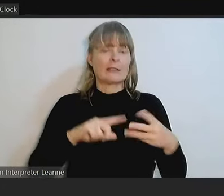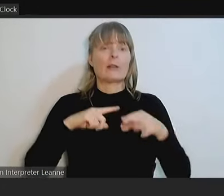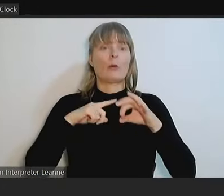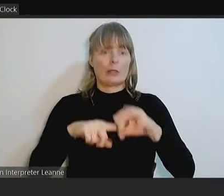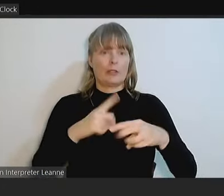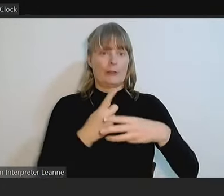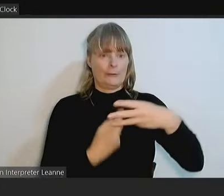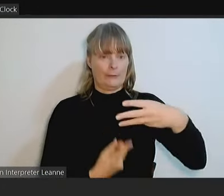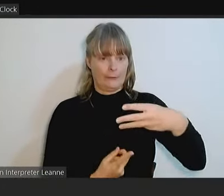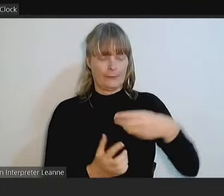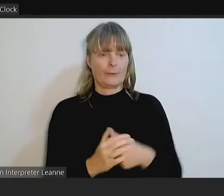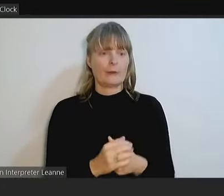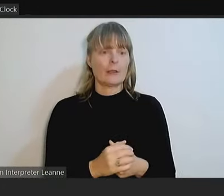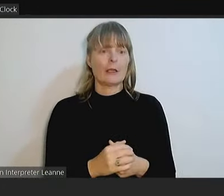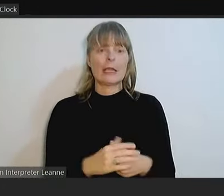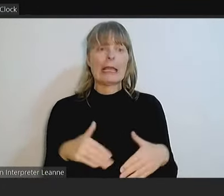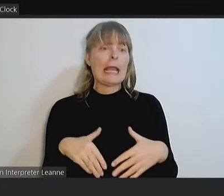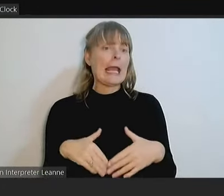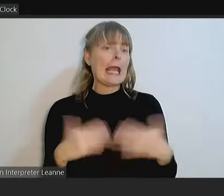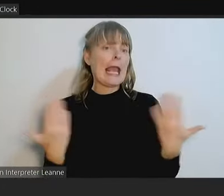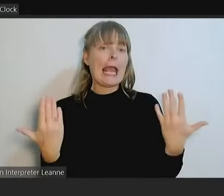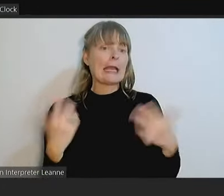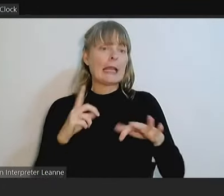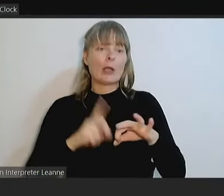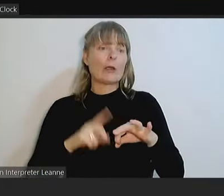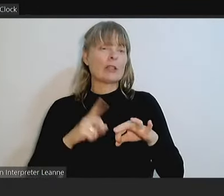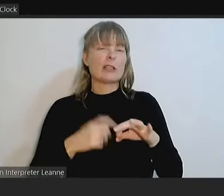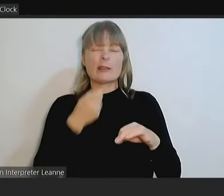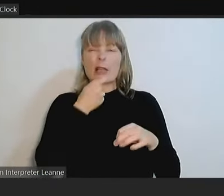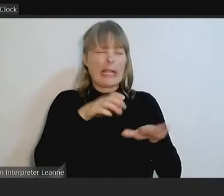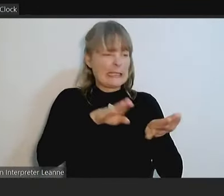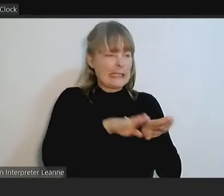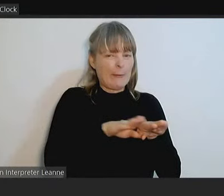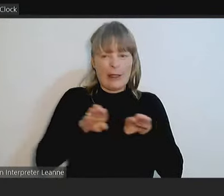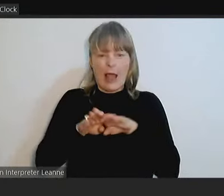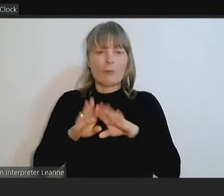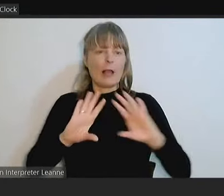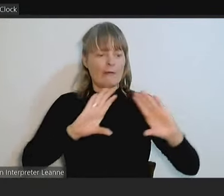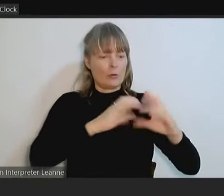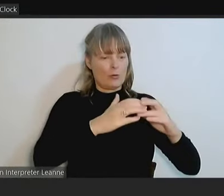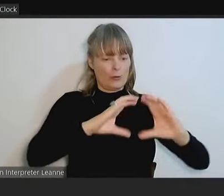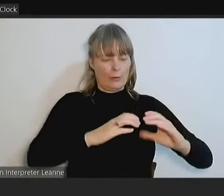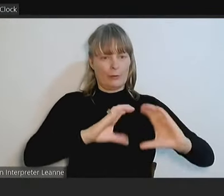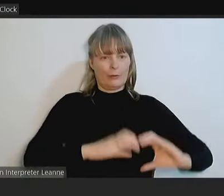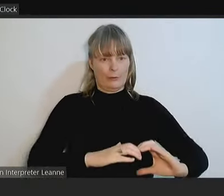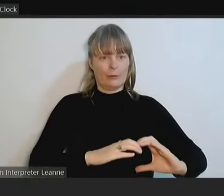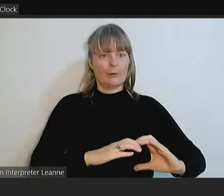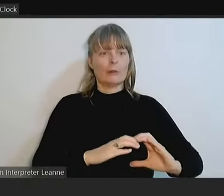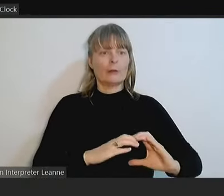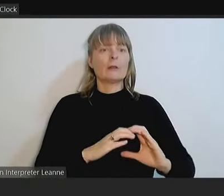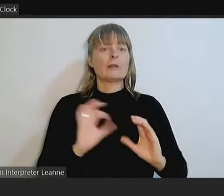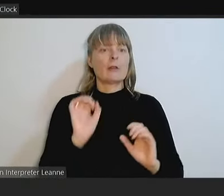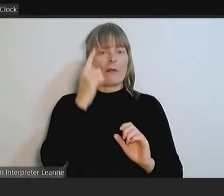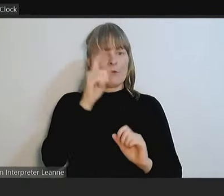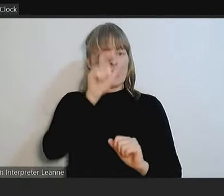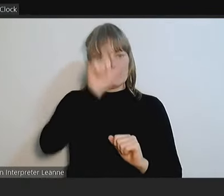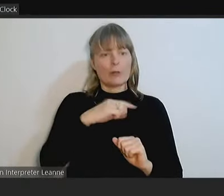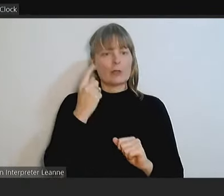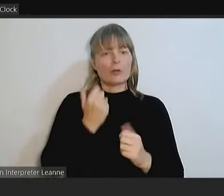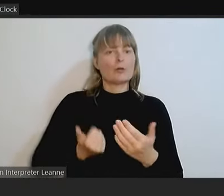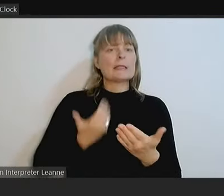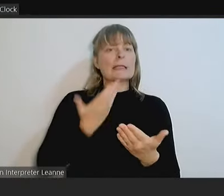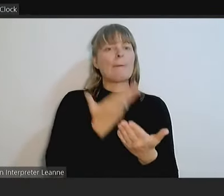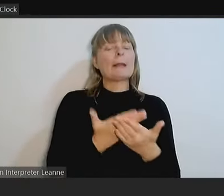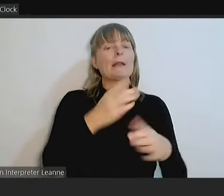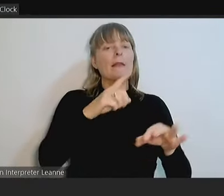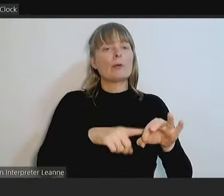questions that are like for like will be grouped together and the first person who submitted that question, it